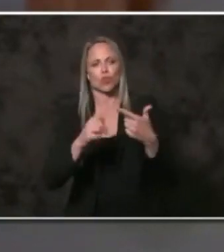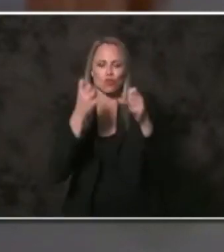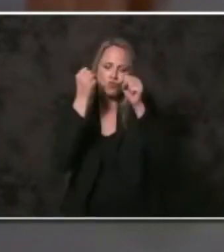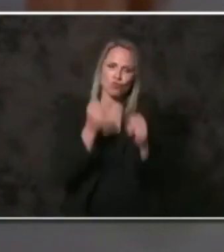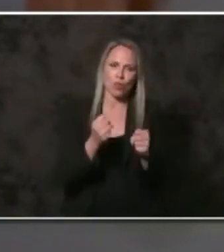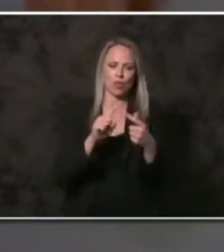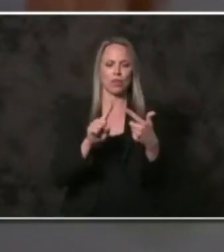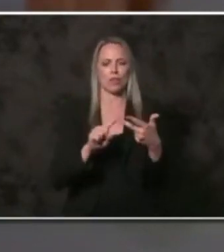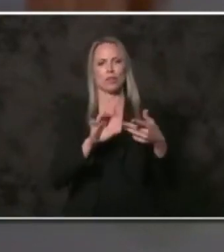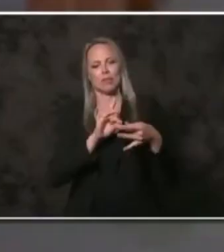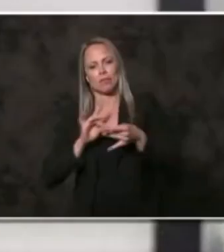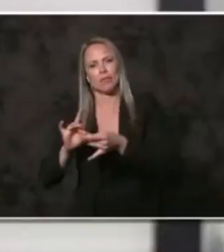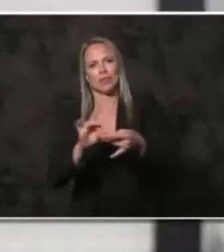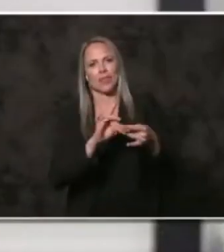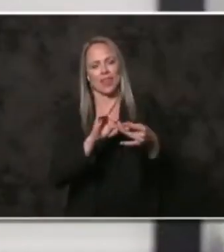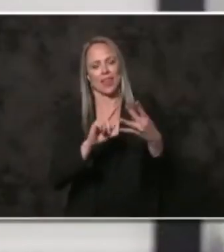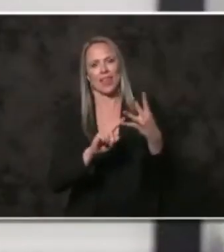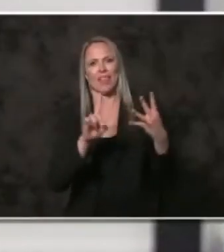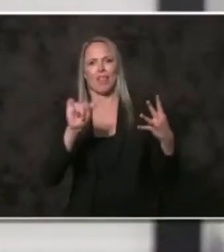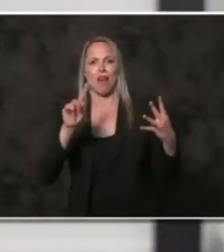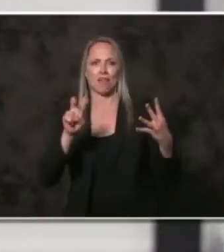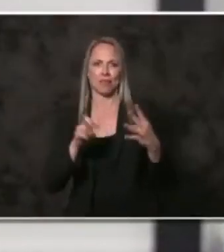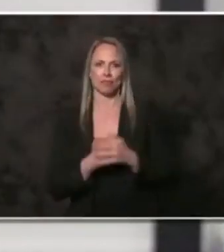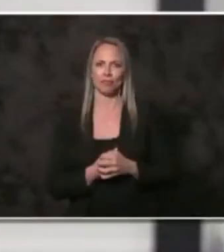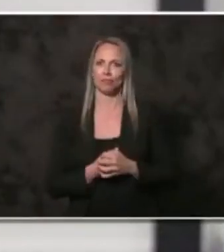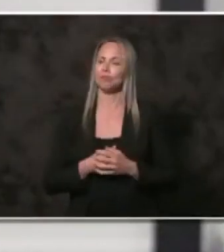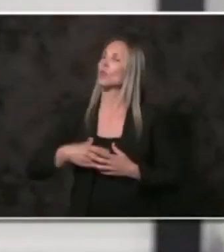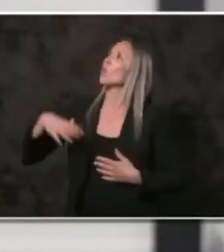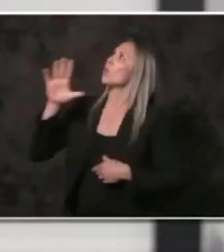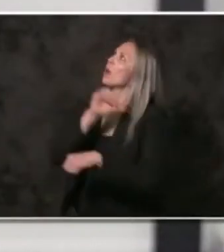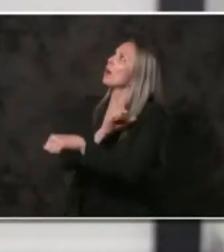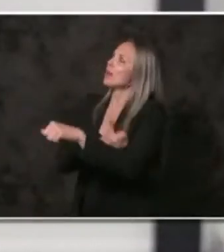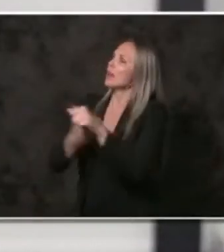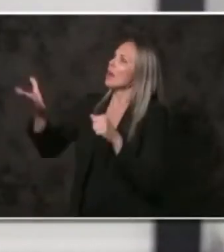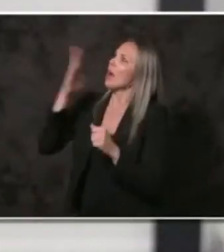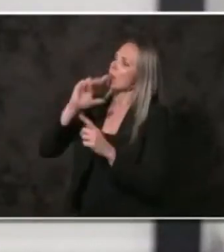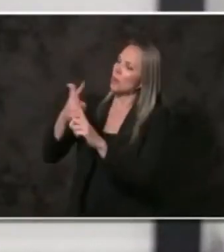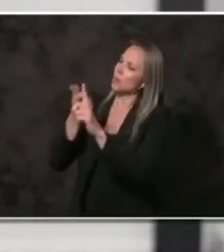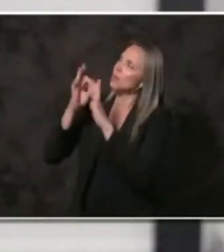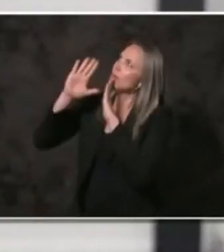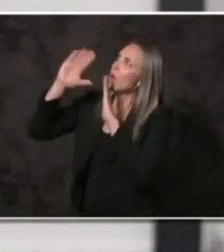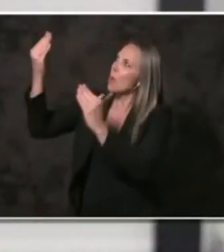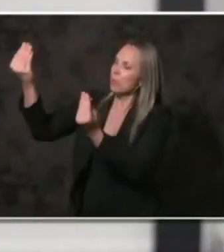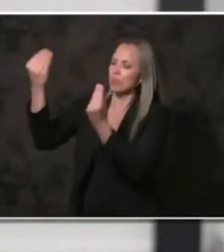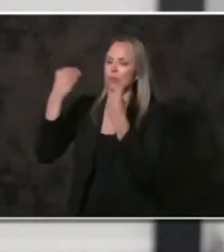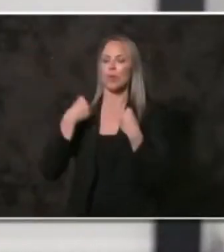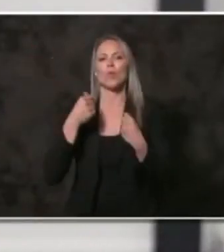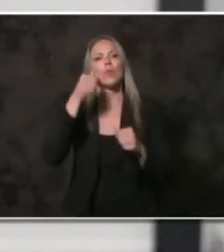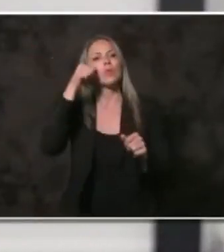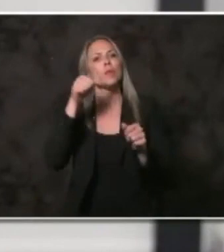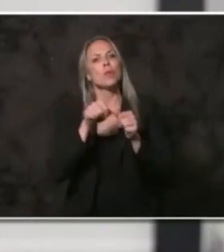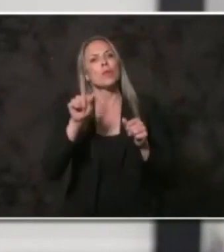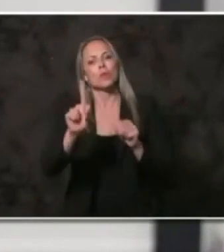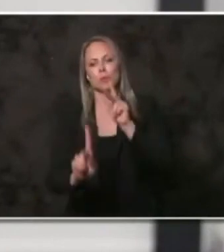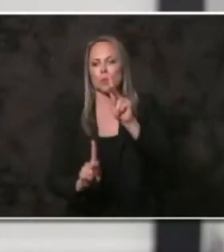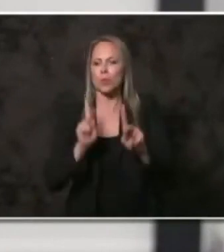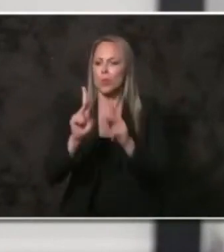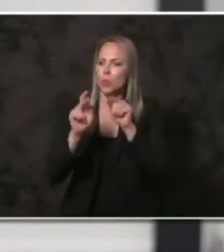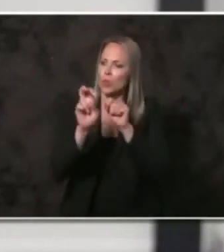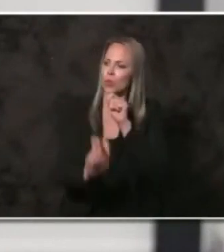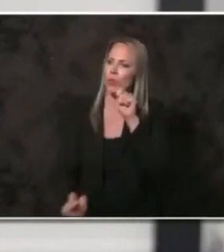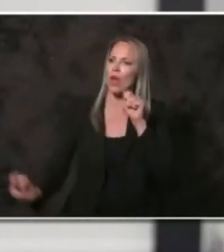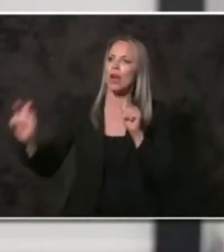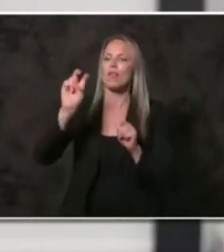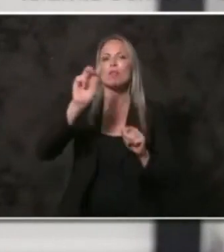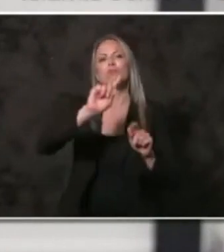connection, and love. Almighty God, the source of hope, we remember those who travel across